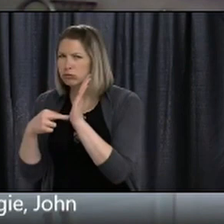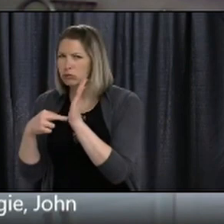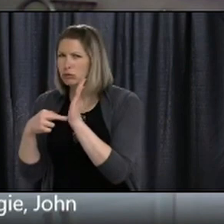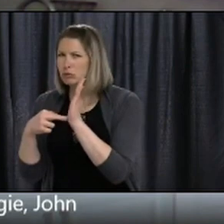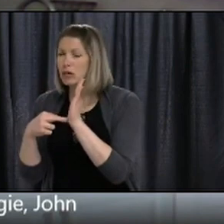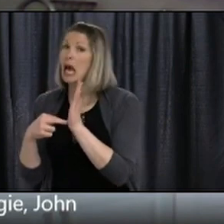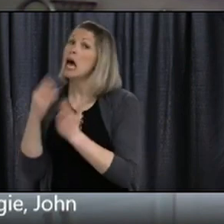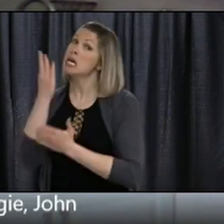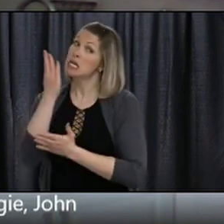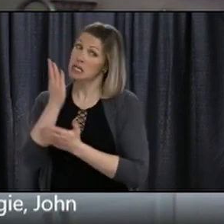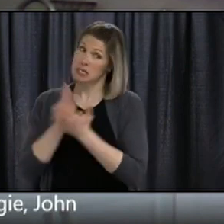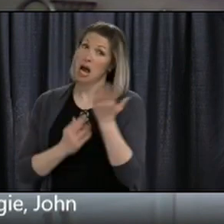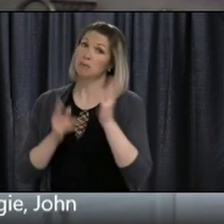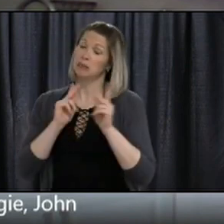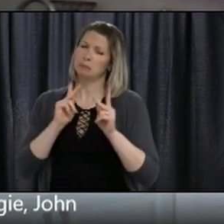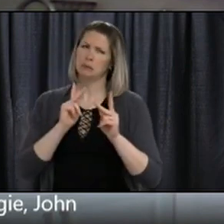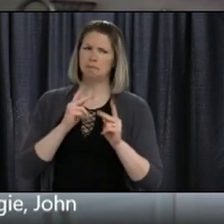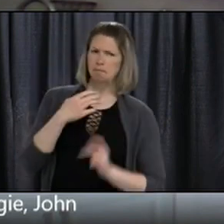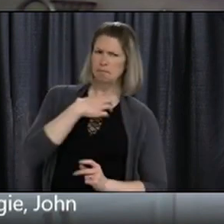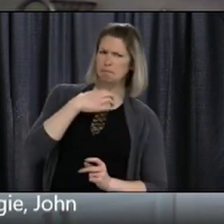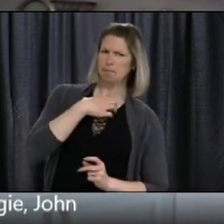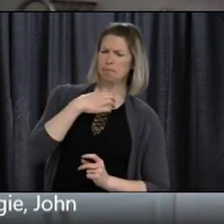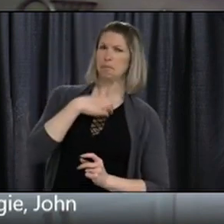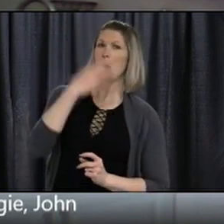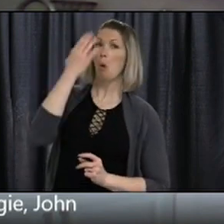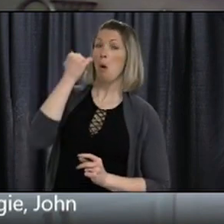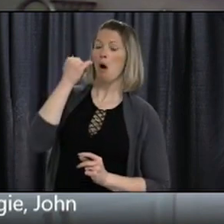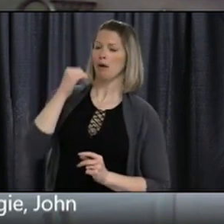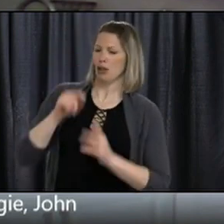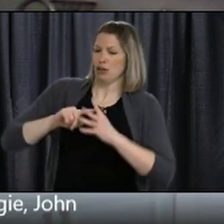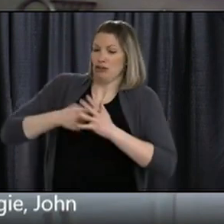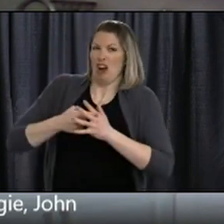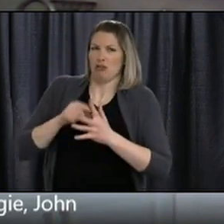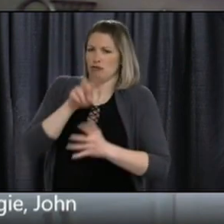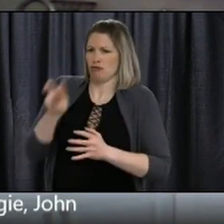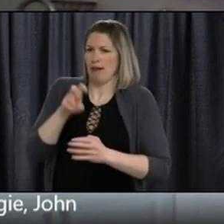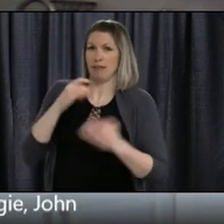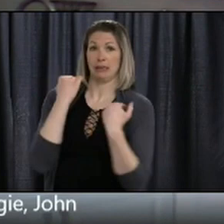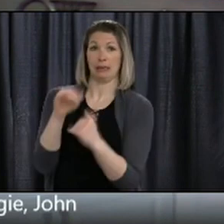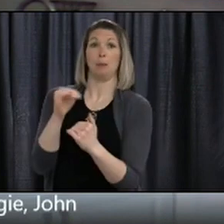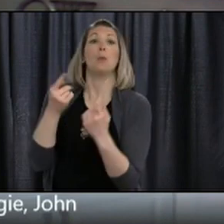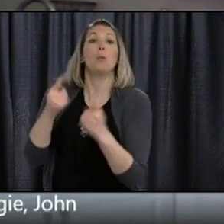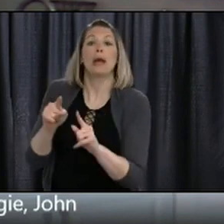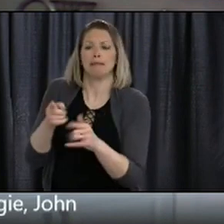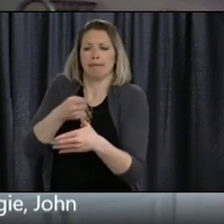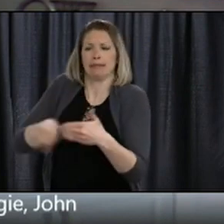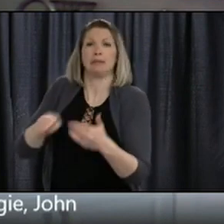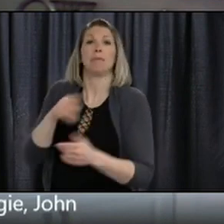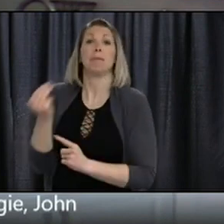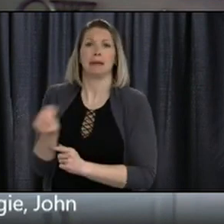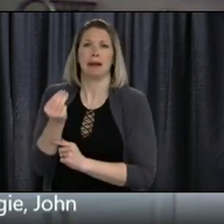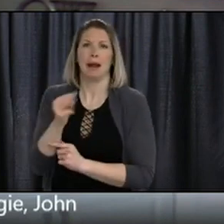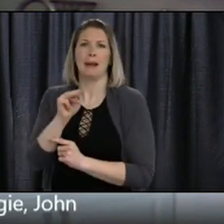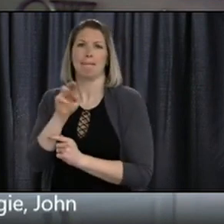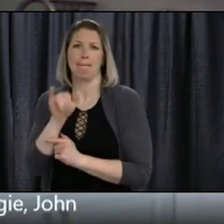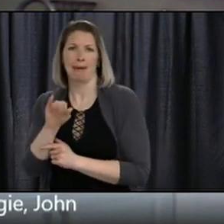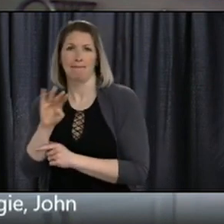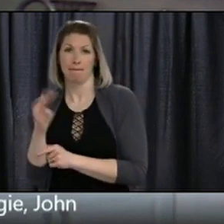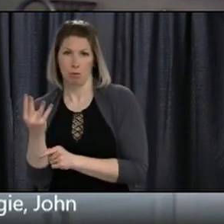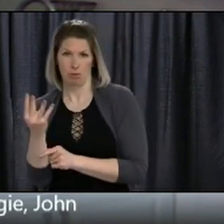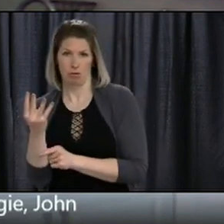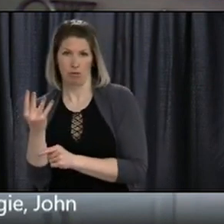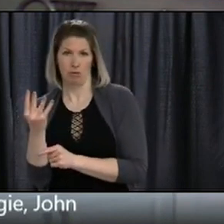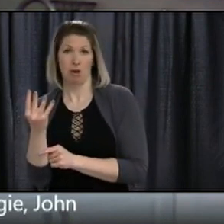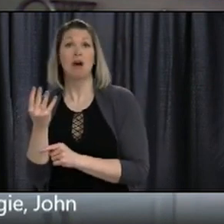on May the 4th. One of our main pillars of controlling the